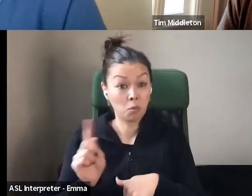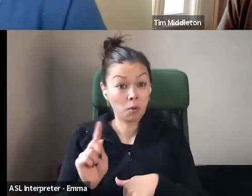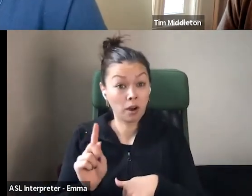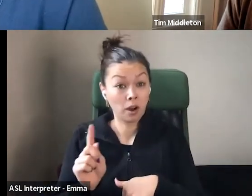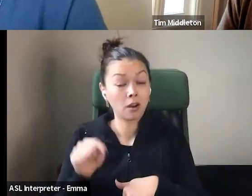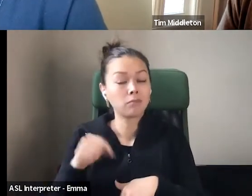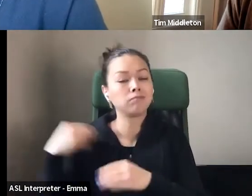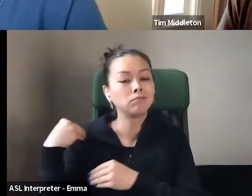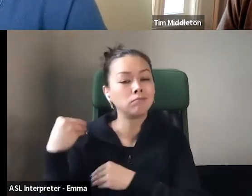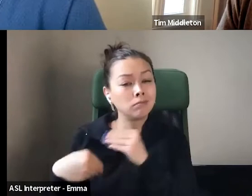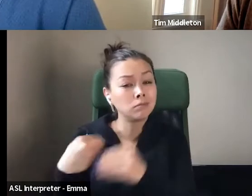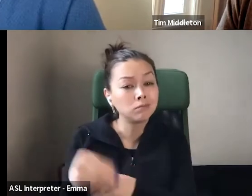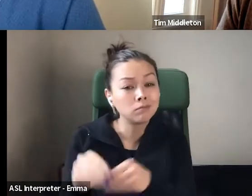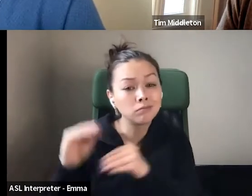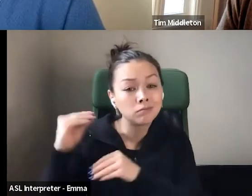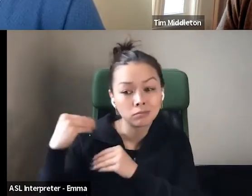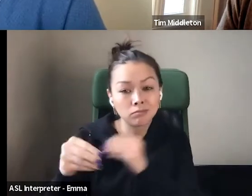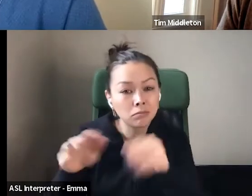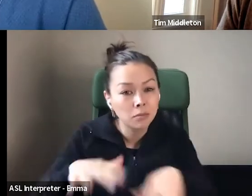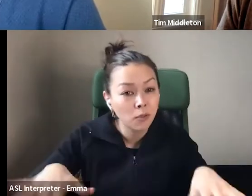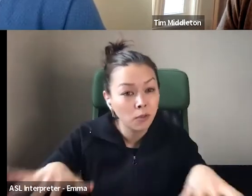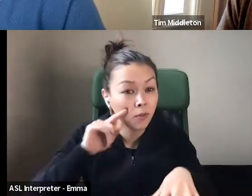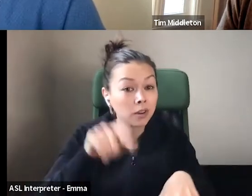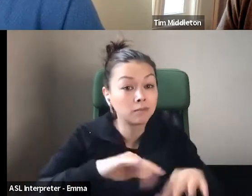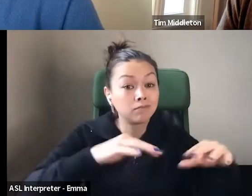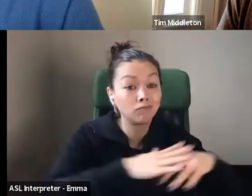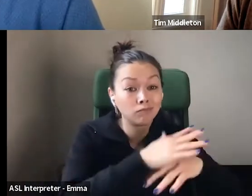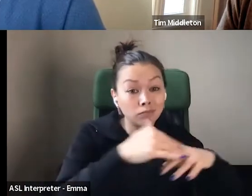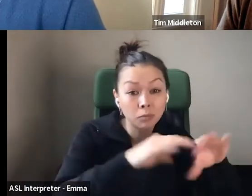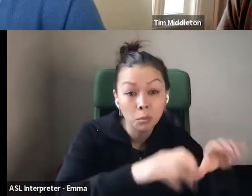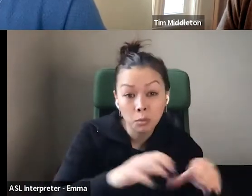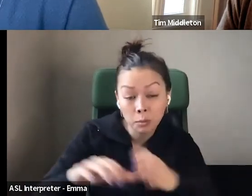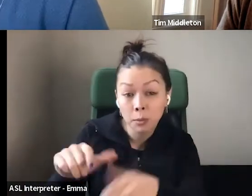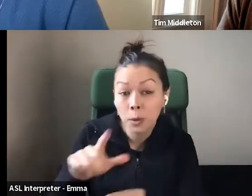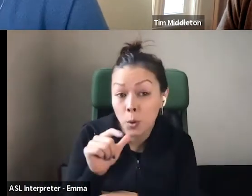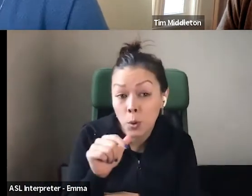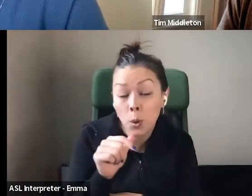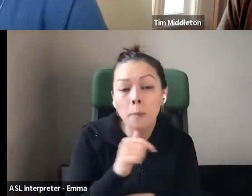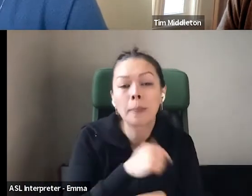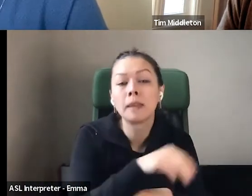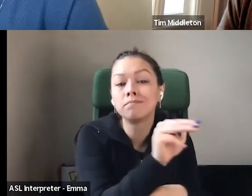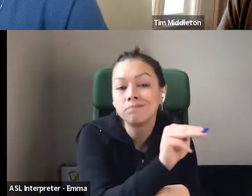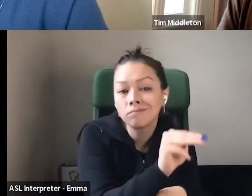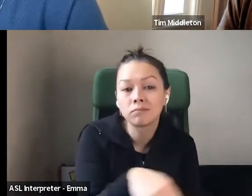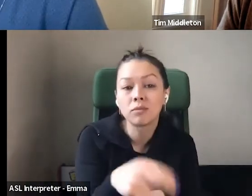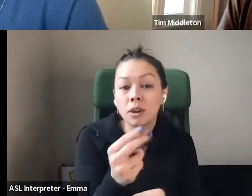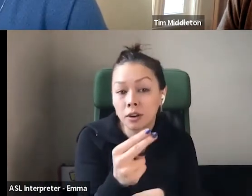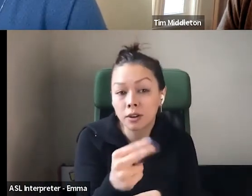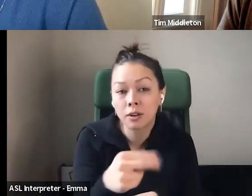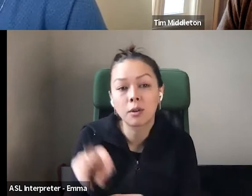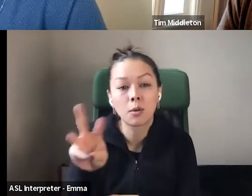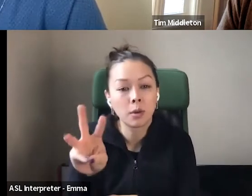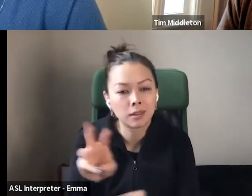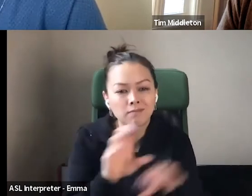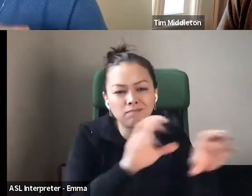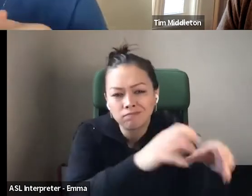the Mississaugas of the Credit First Nation, Anishnabek, Haudenosaunee, and Wendat Indigenous peoples.